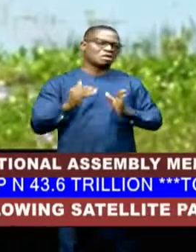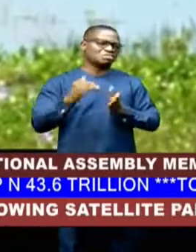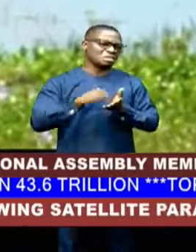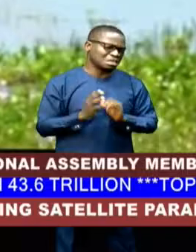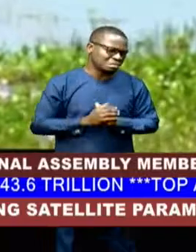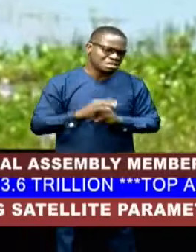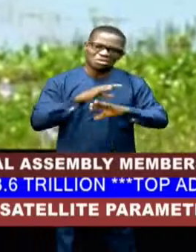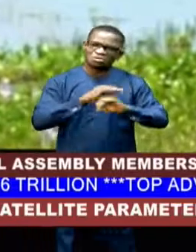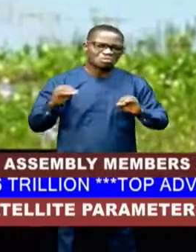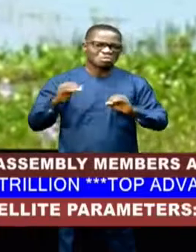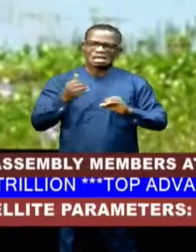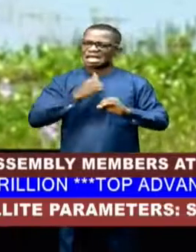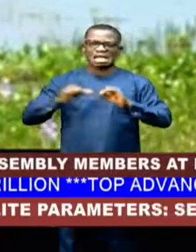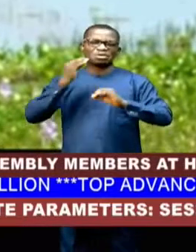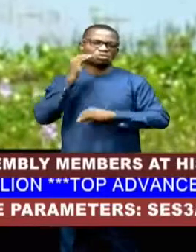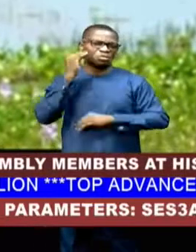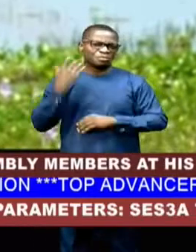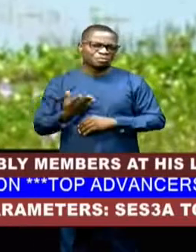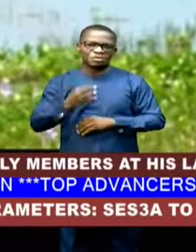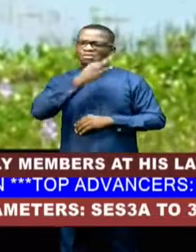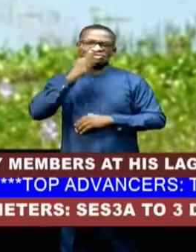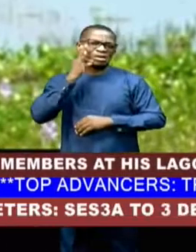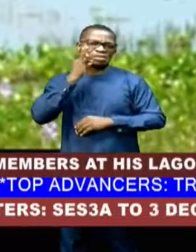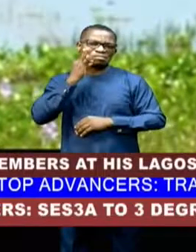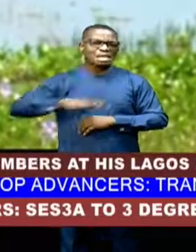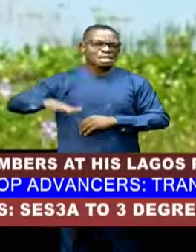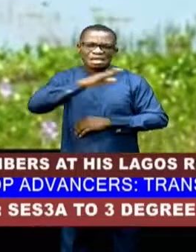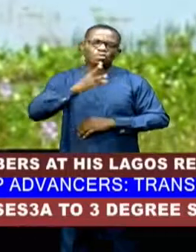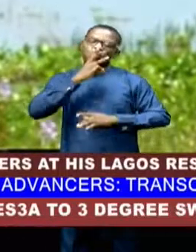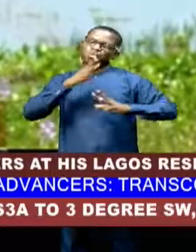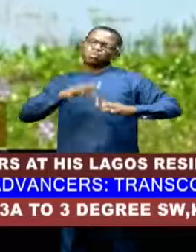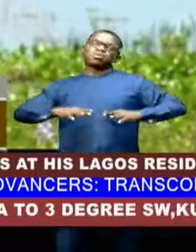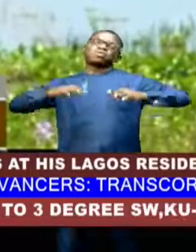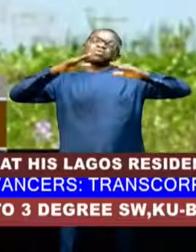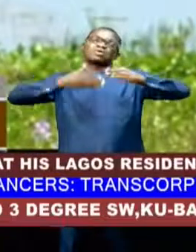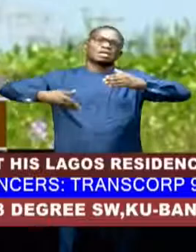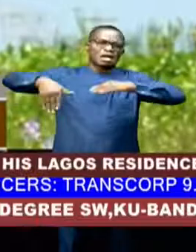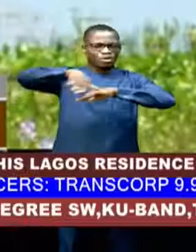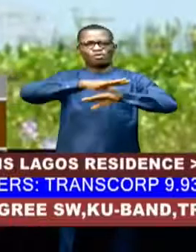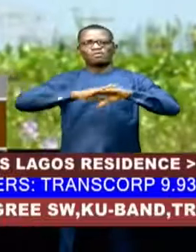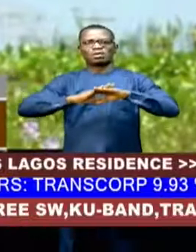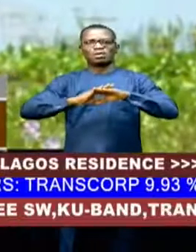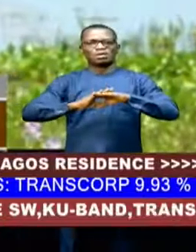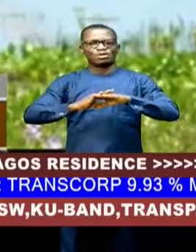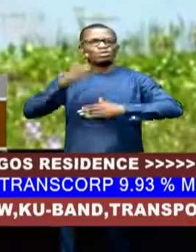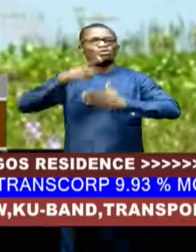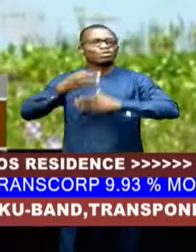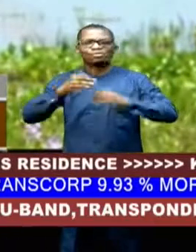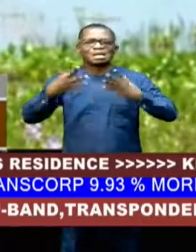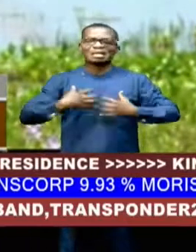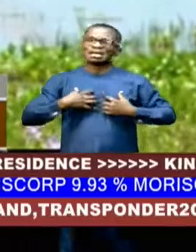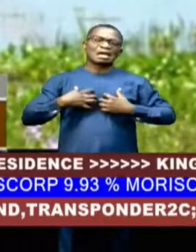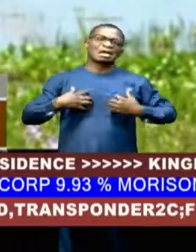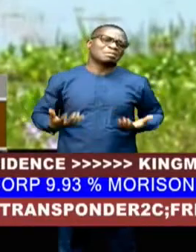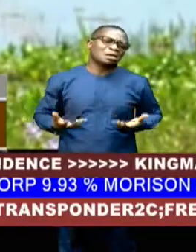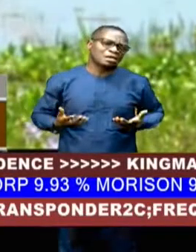The farmlands have been submerged, and we are also talking about high rates of wildlife-animal conflict. Here we